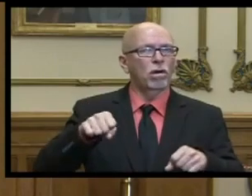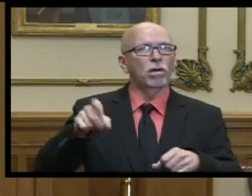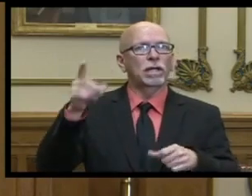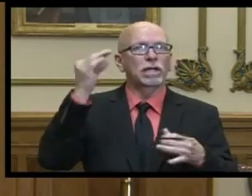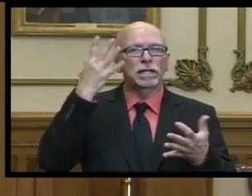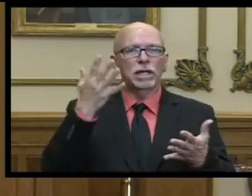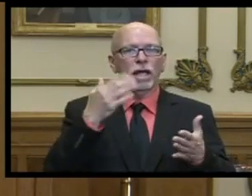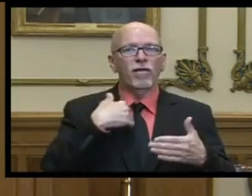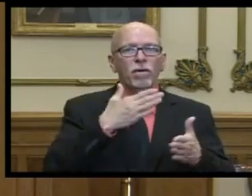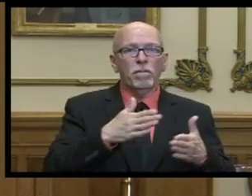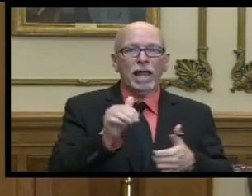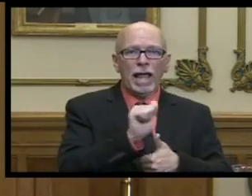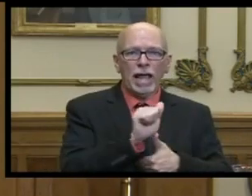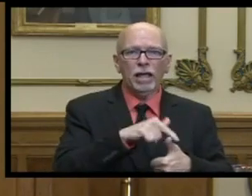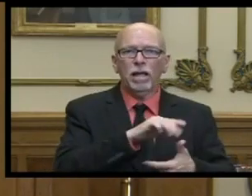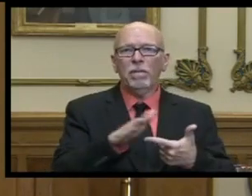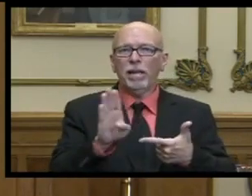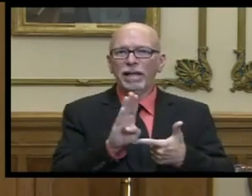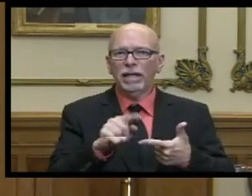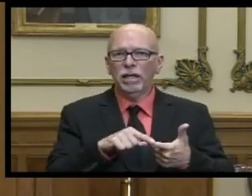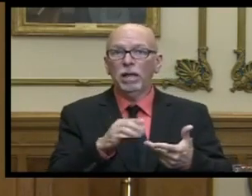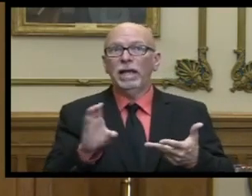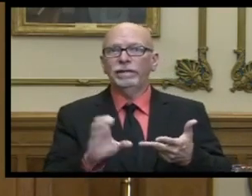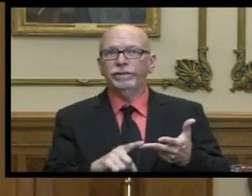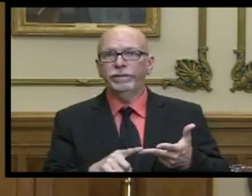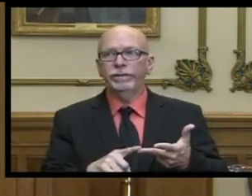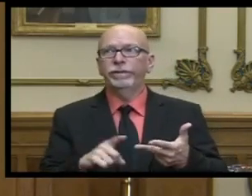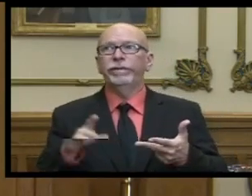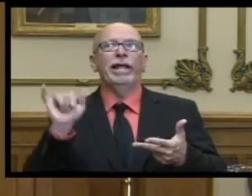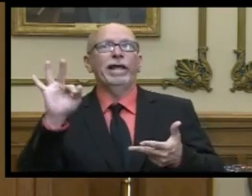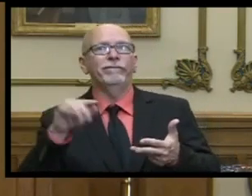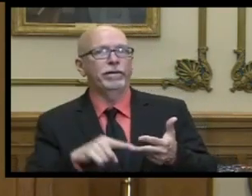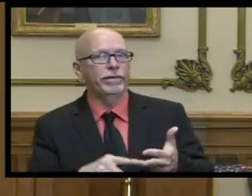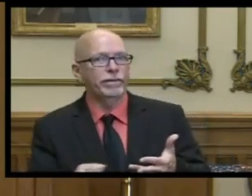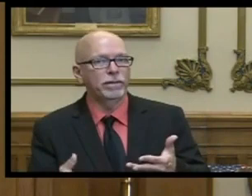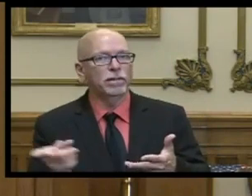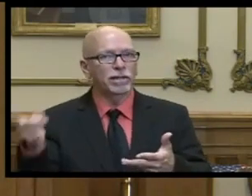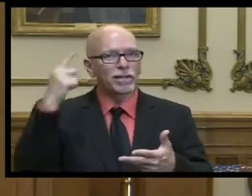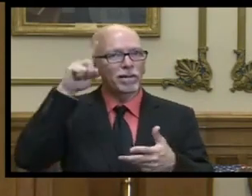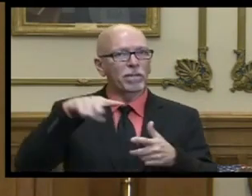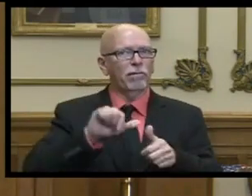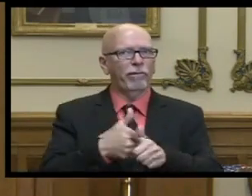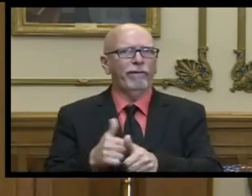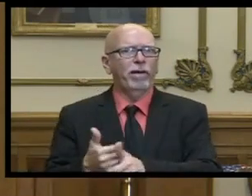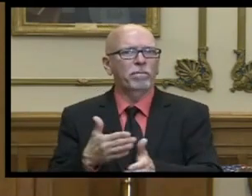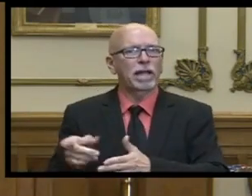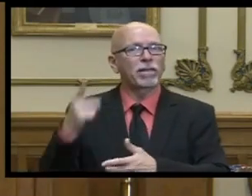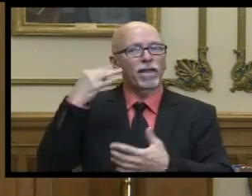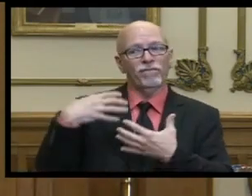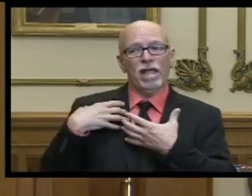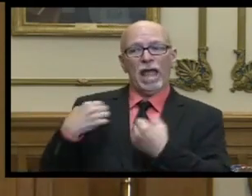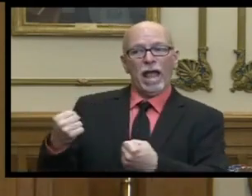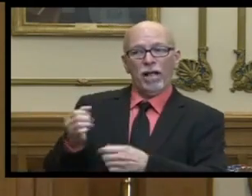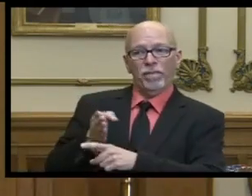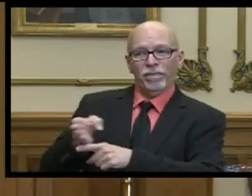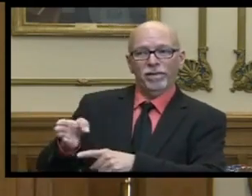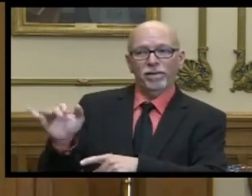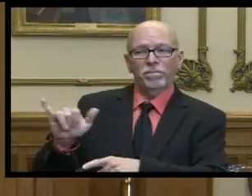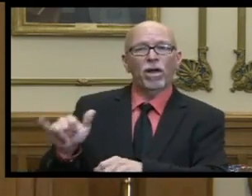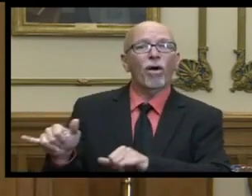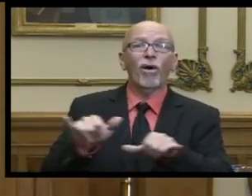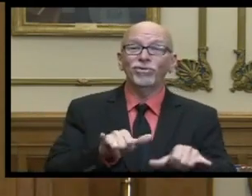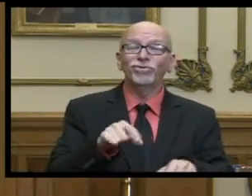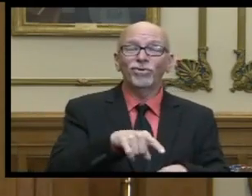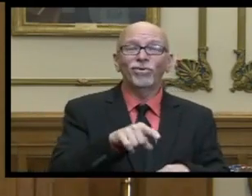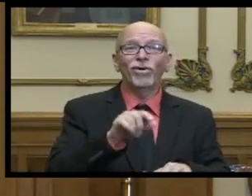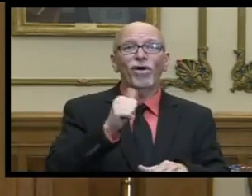a plan a a plan b a plan c a plan d and they're thinking about the health and safety side but the other piece that